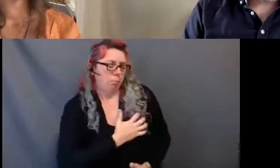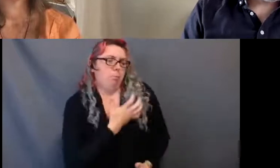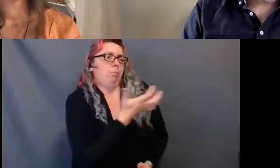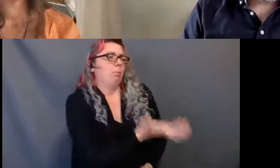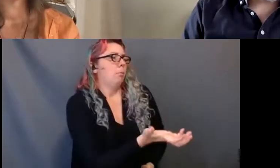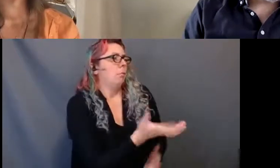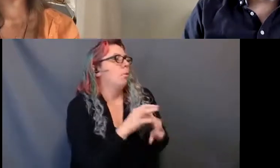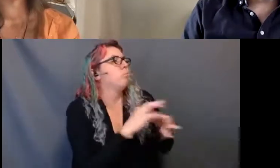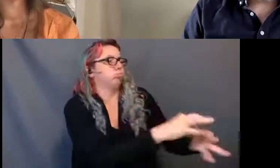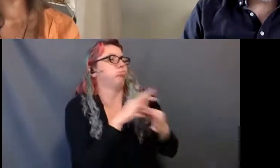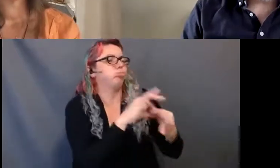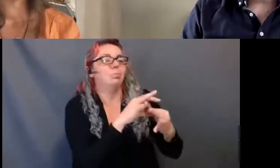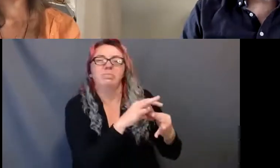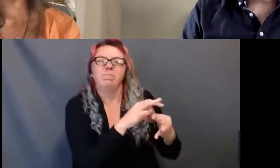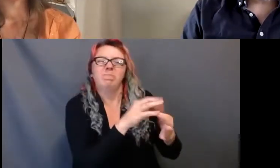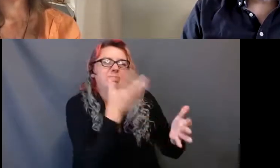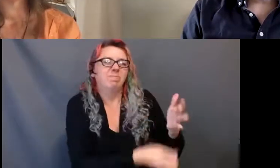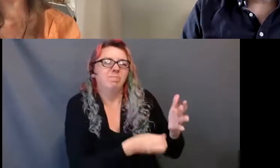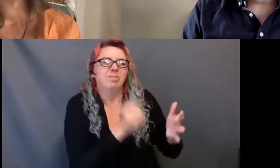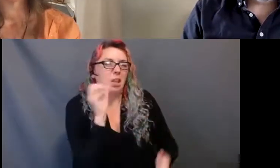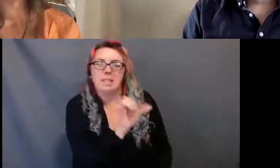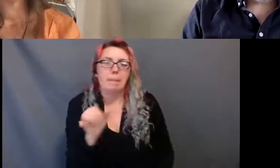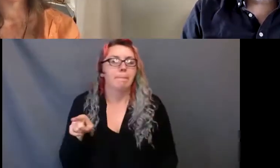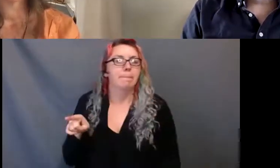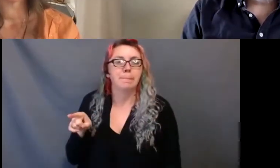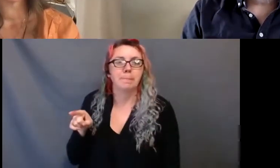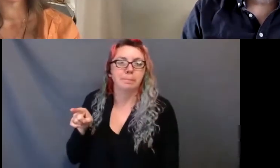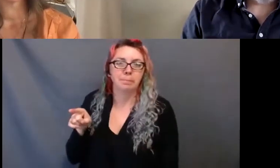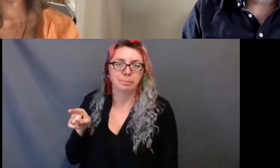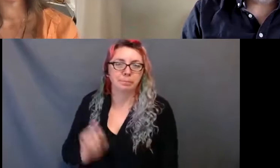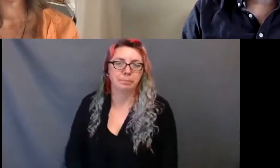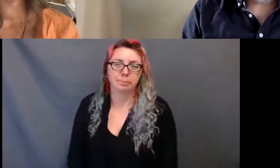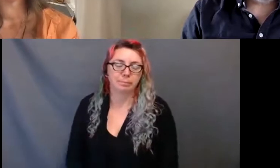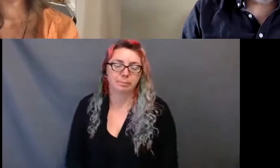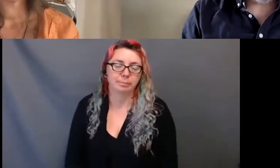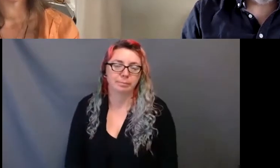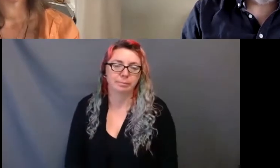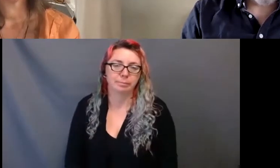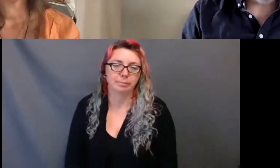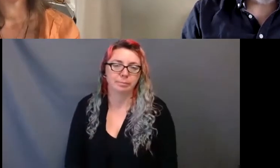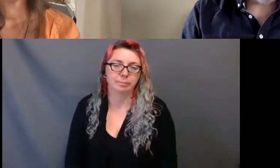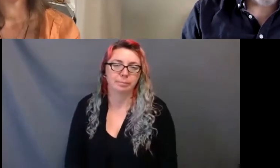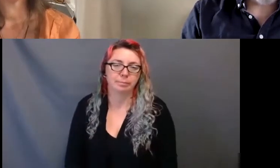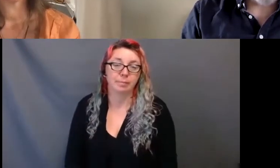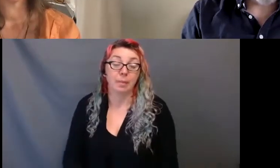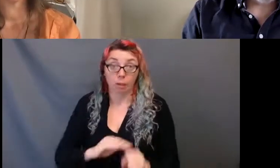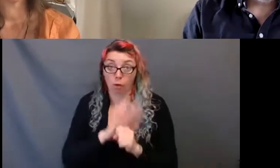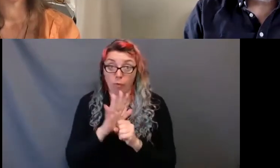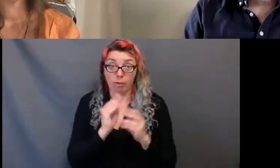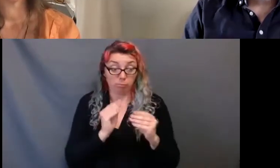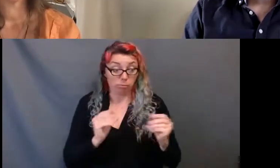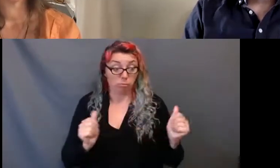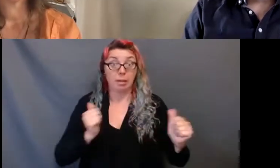I believe that connection to the communities we serve is the work theatres need to take more seriously coming out of this pandemic.